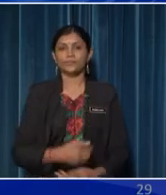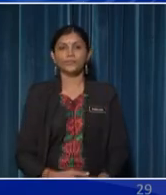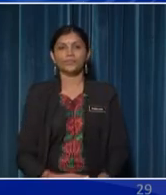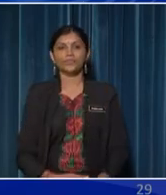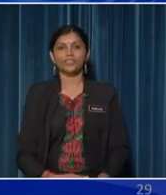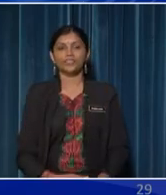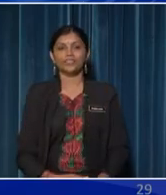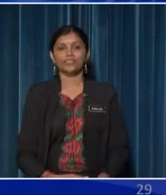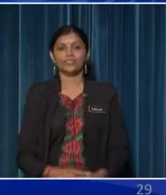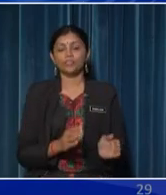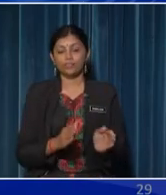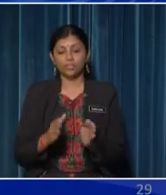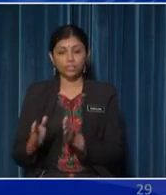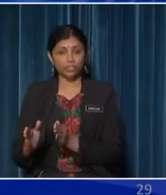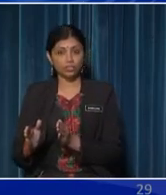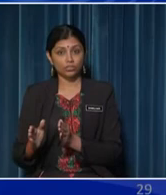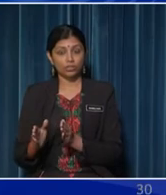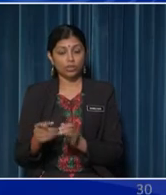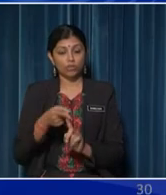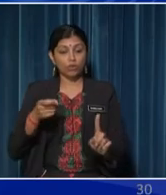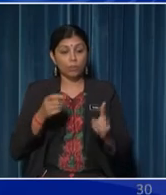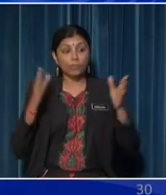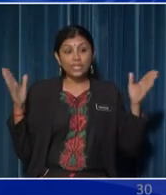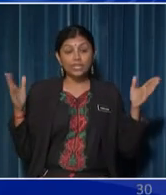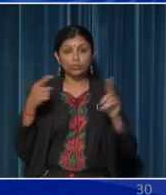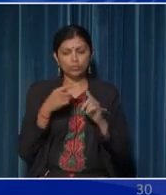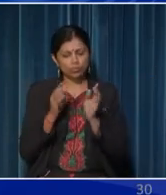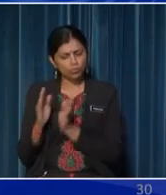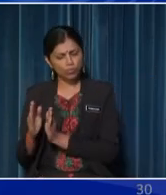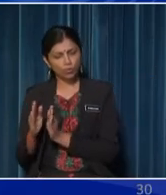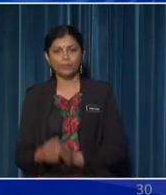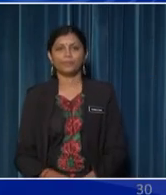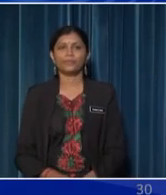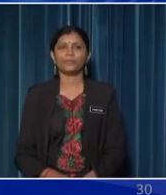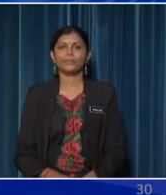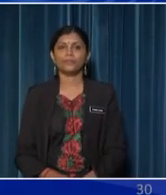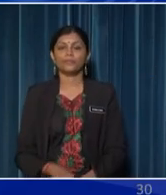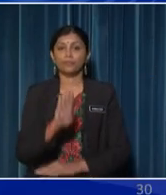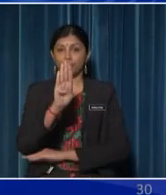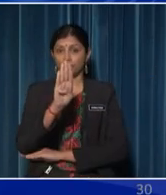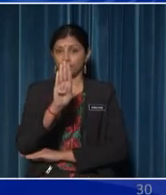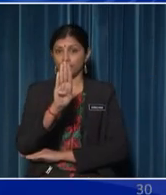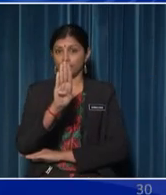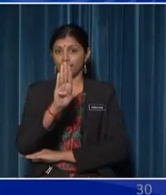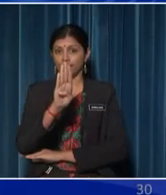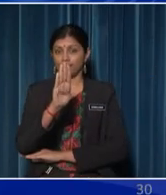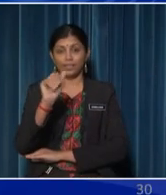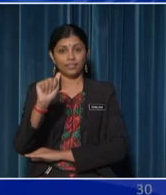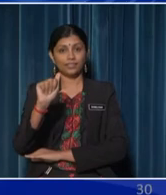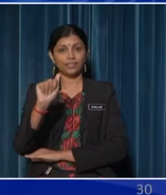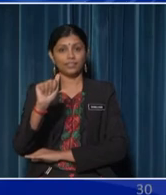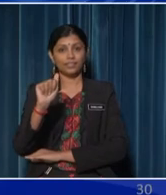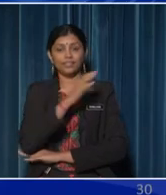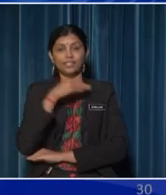If we arrange the picture from big to small, we will get B, A